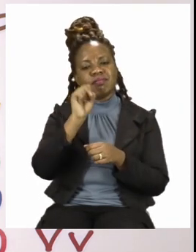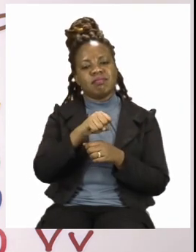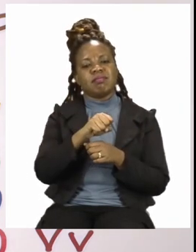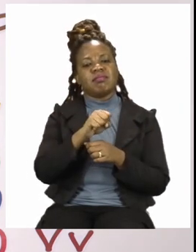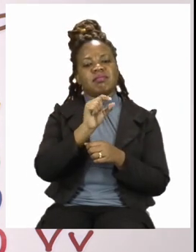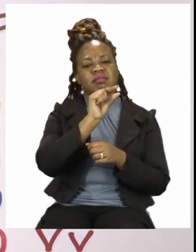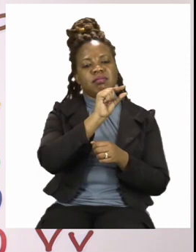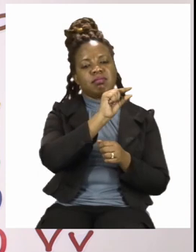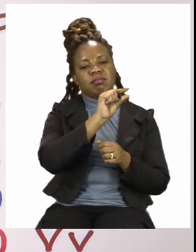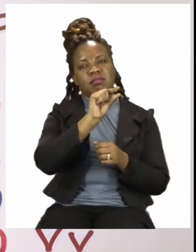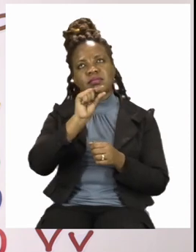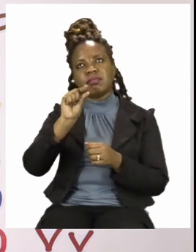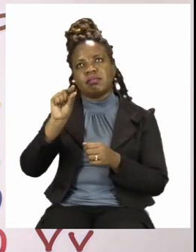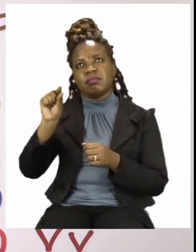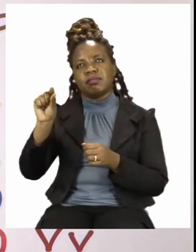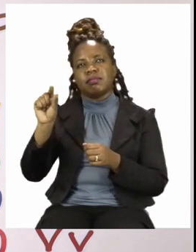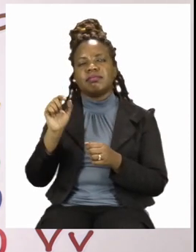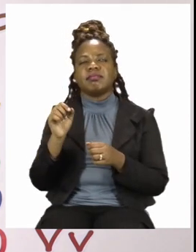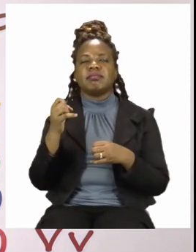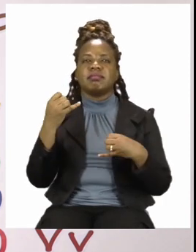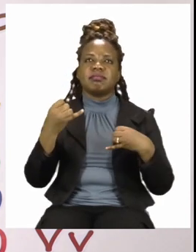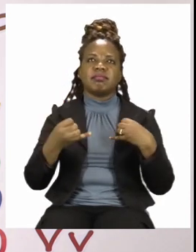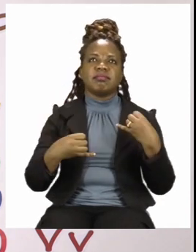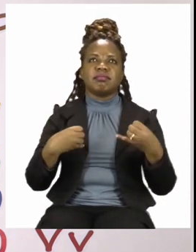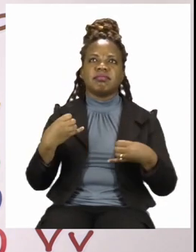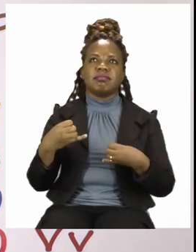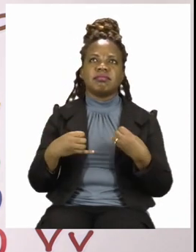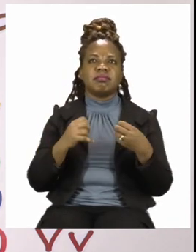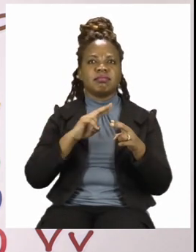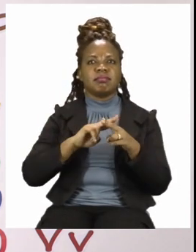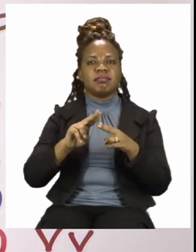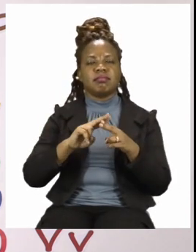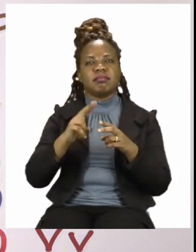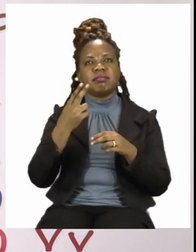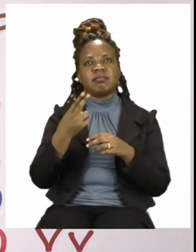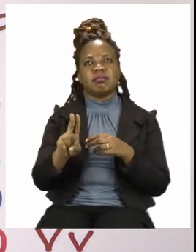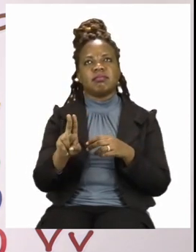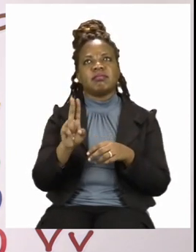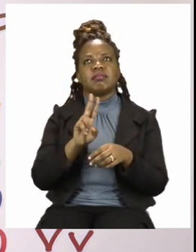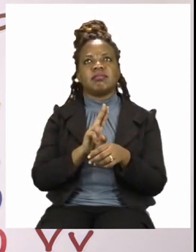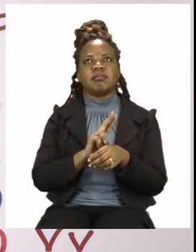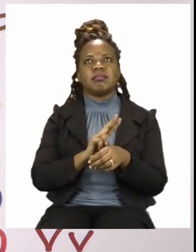Take your time, have fun, and I'll see you after the advert break.